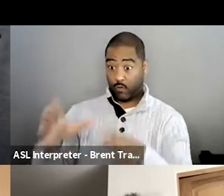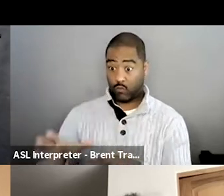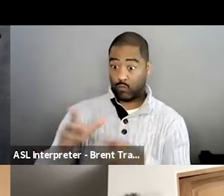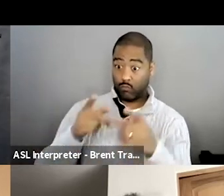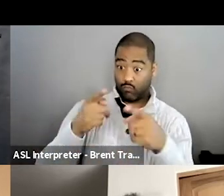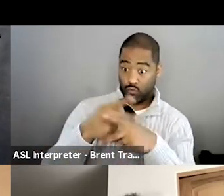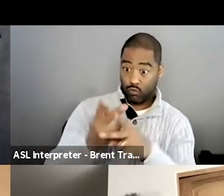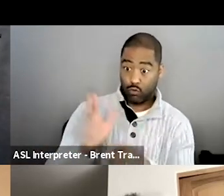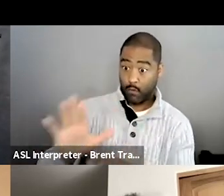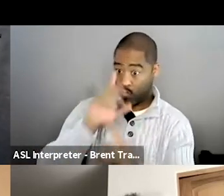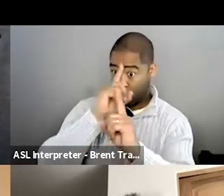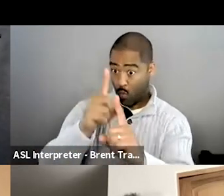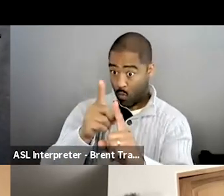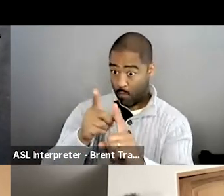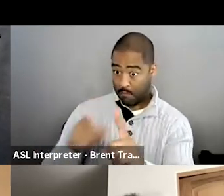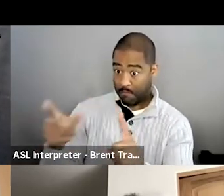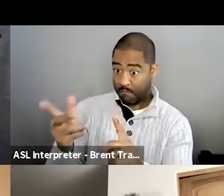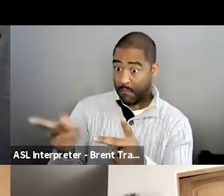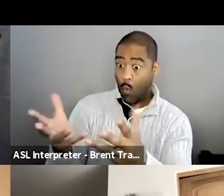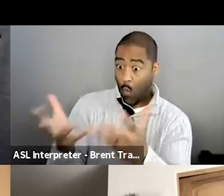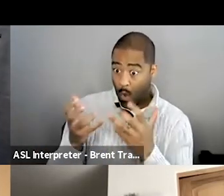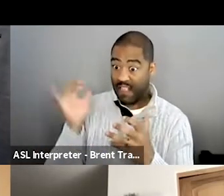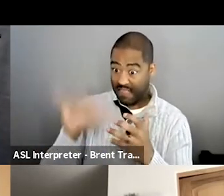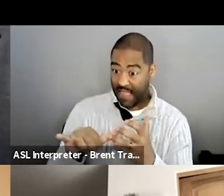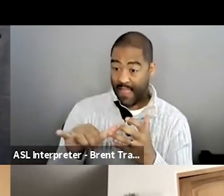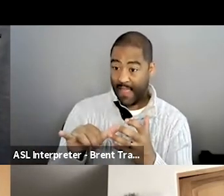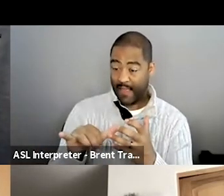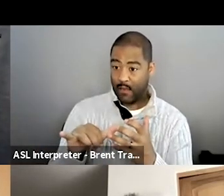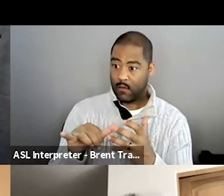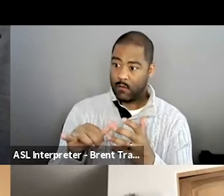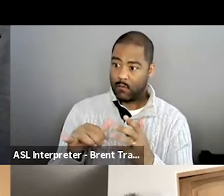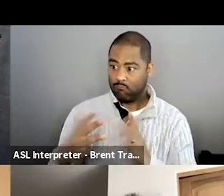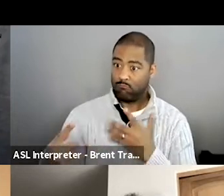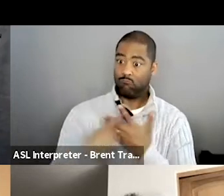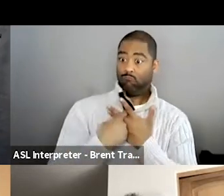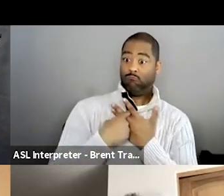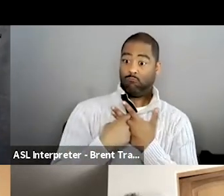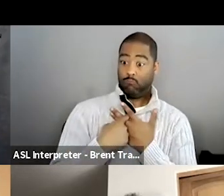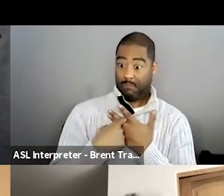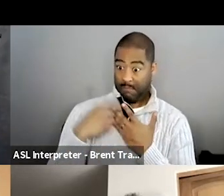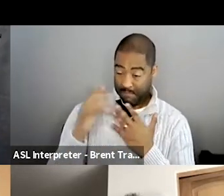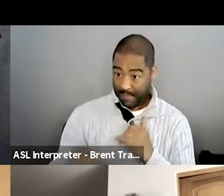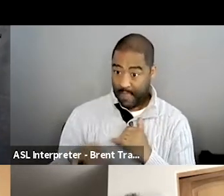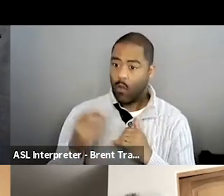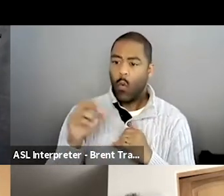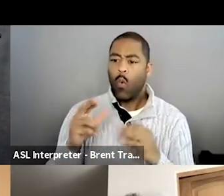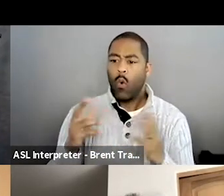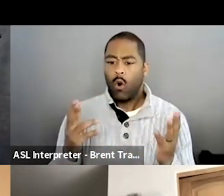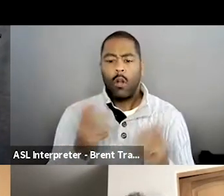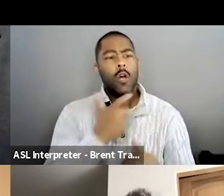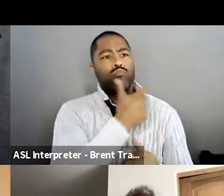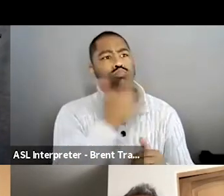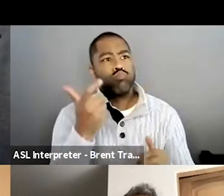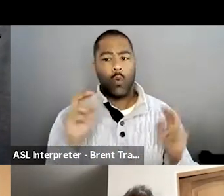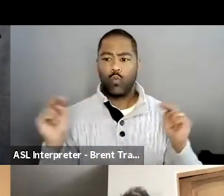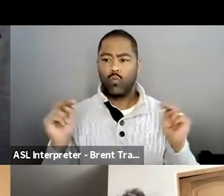um, how will they react to this? And are we trying to send a message or do we just want people to view it and discuss like we're doing now? No, no, I mean,